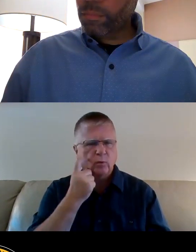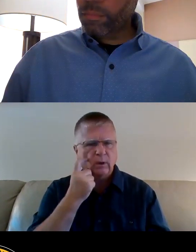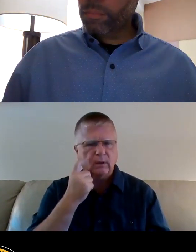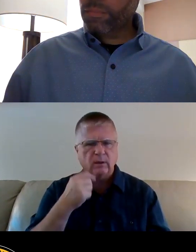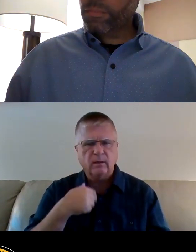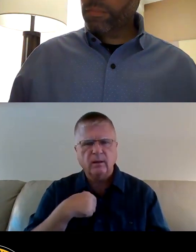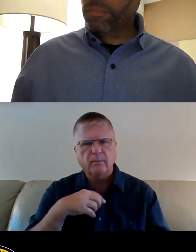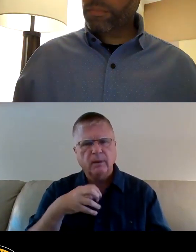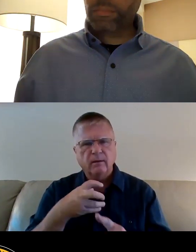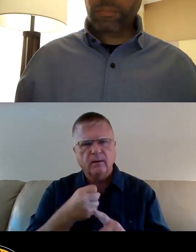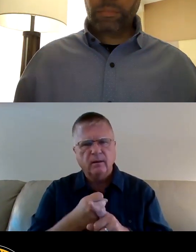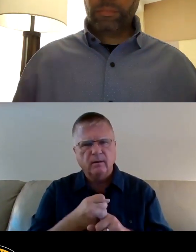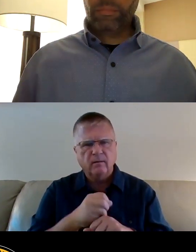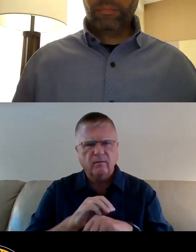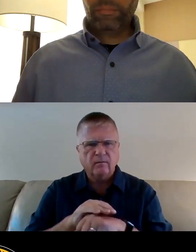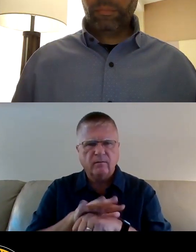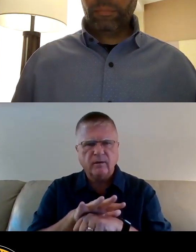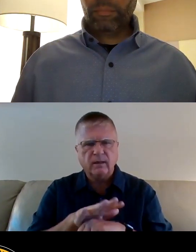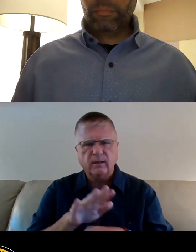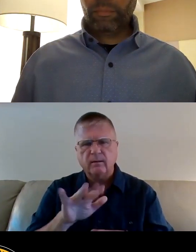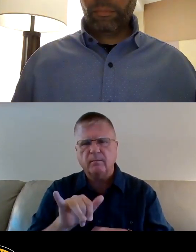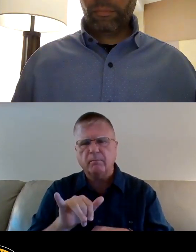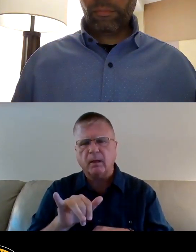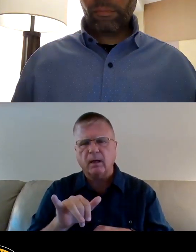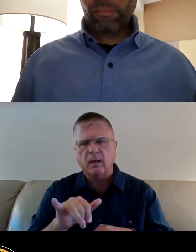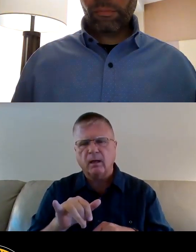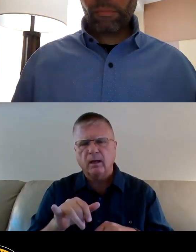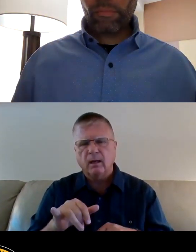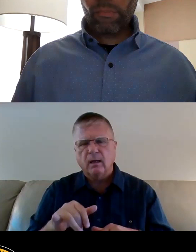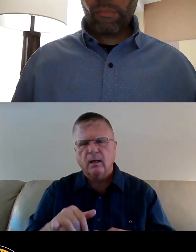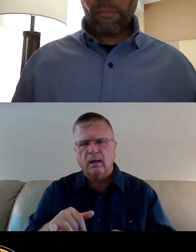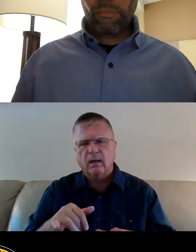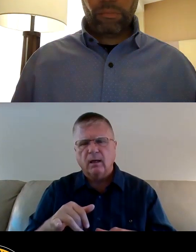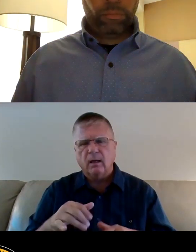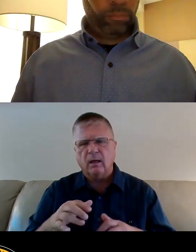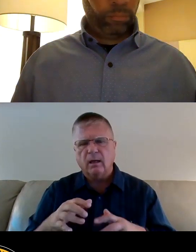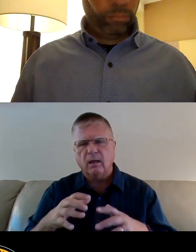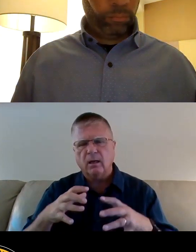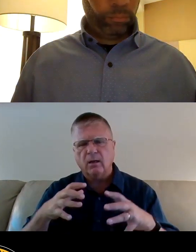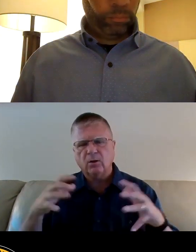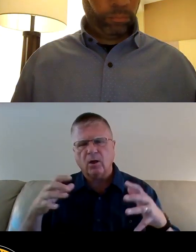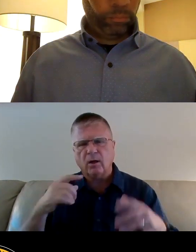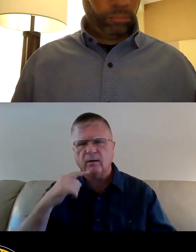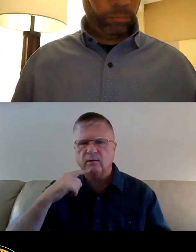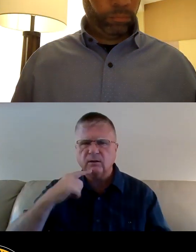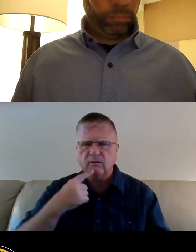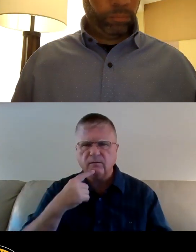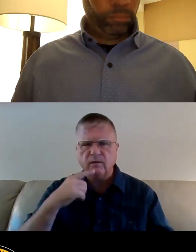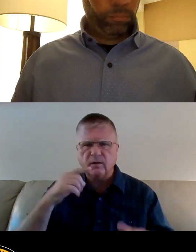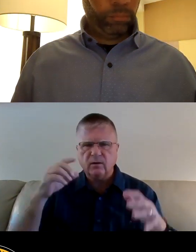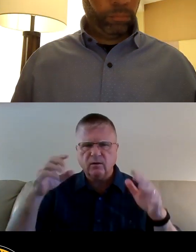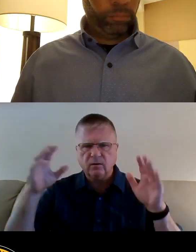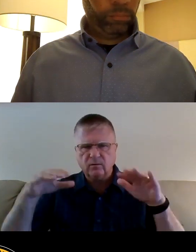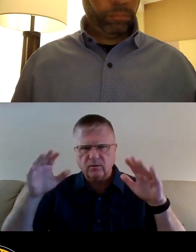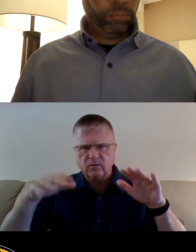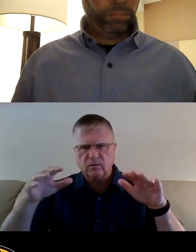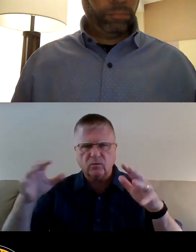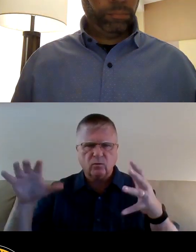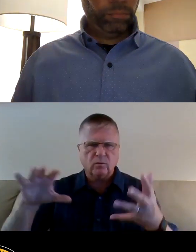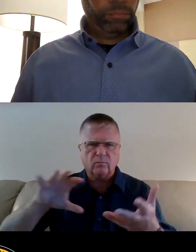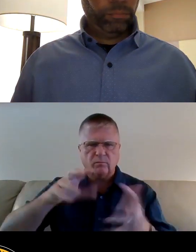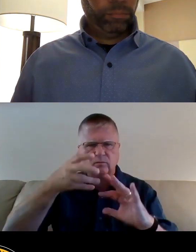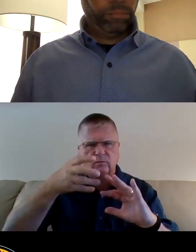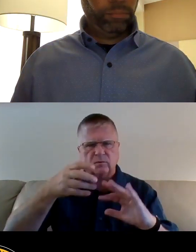affected by the last severe storms in our area, the severe tree loss and